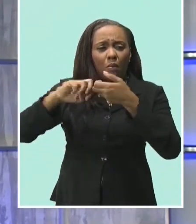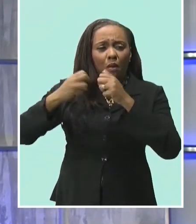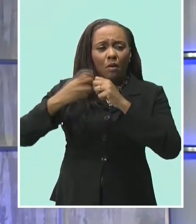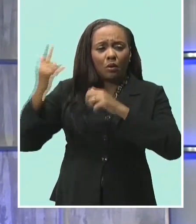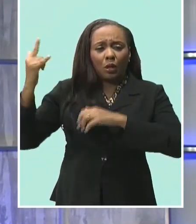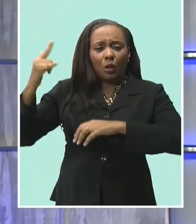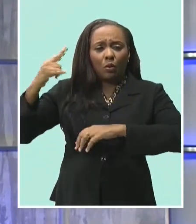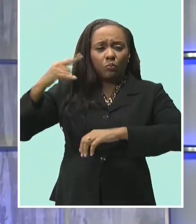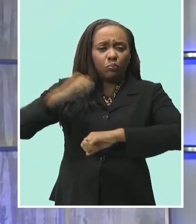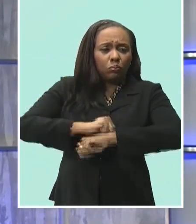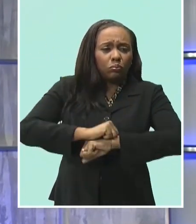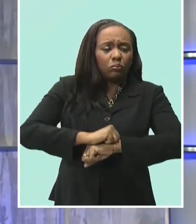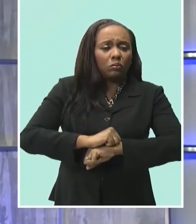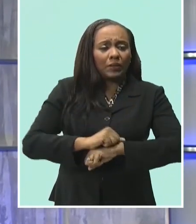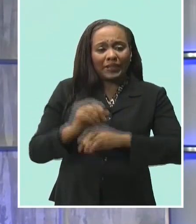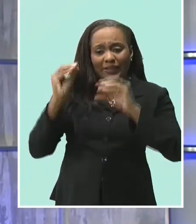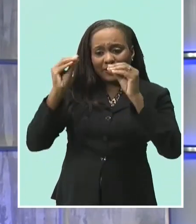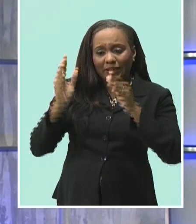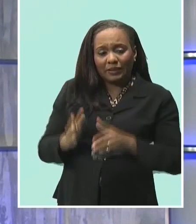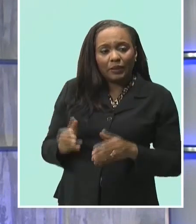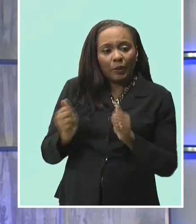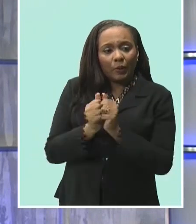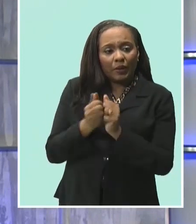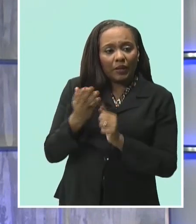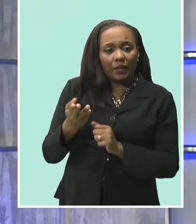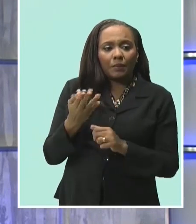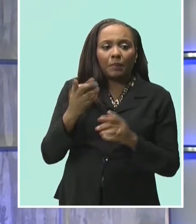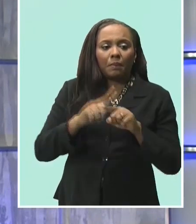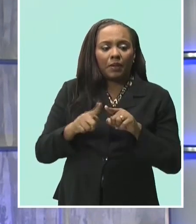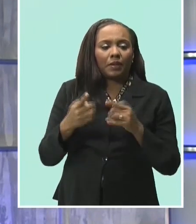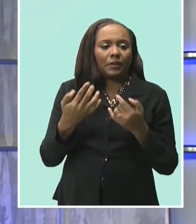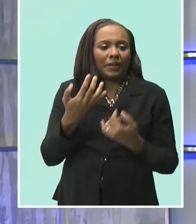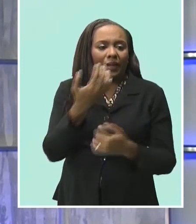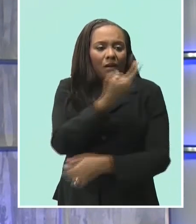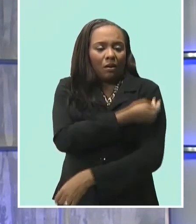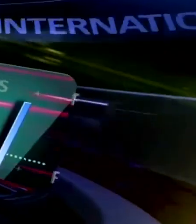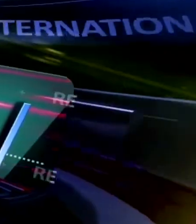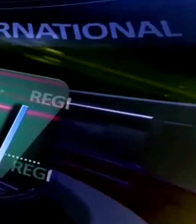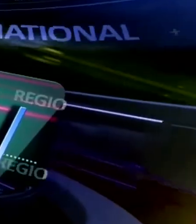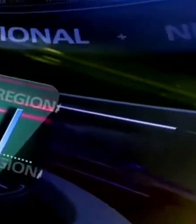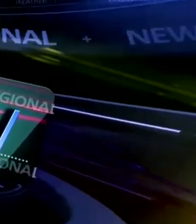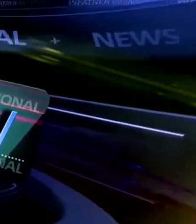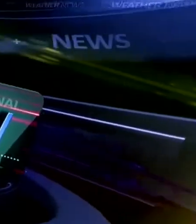His instructor, who was with him, is still hospitalized with serious injuries. Injuries.